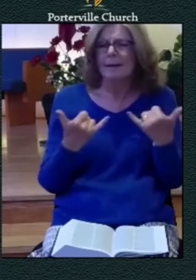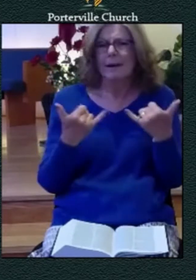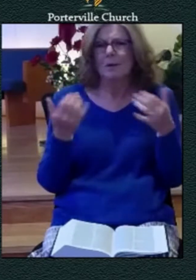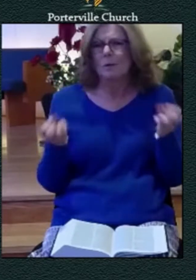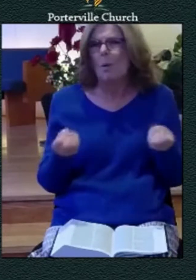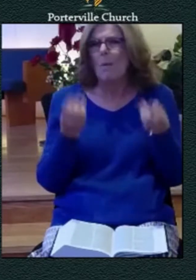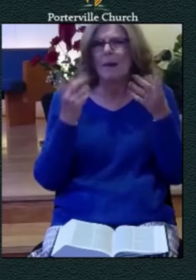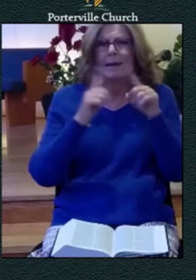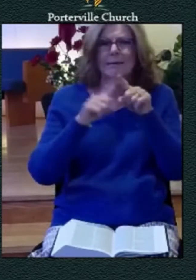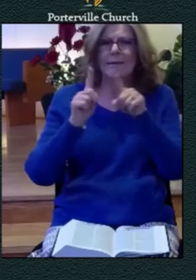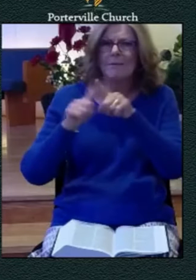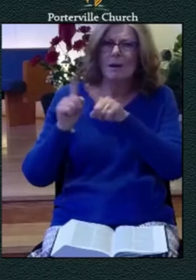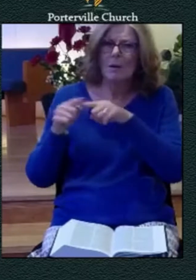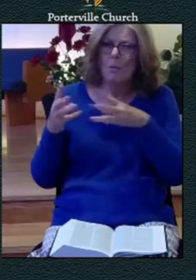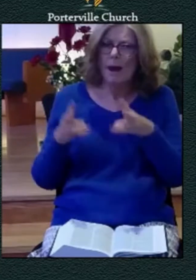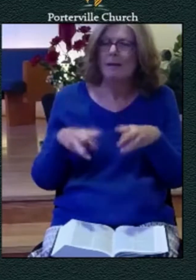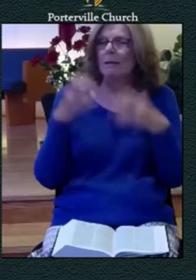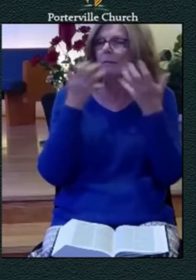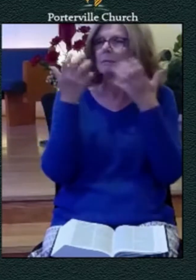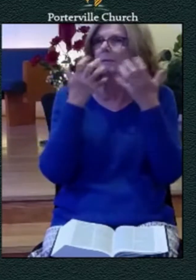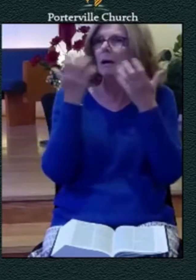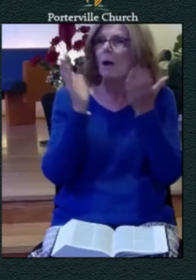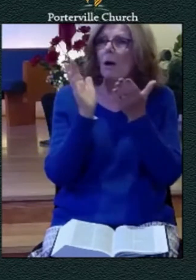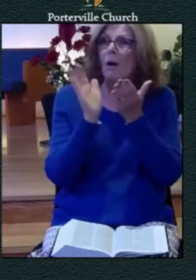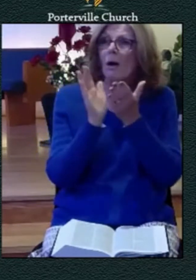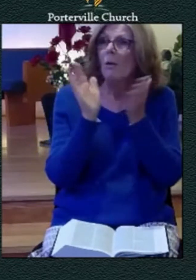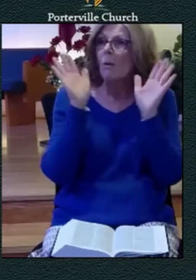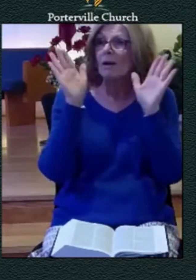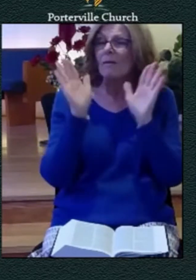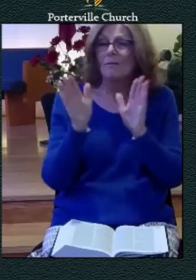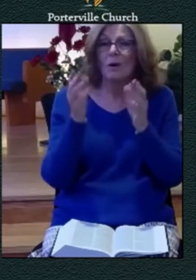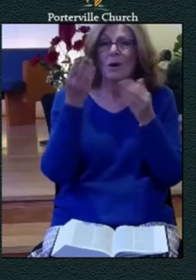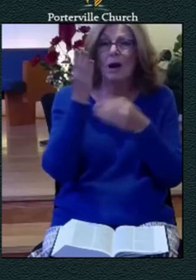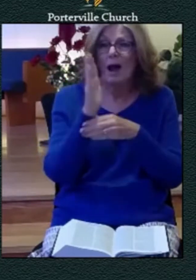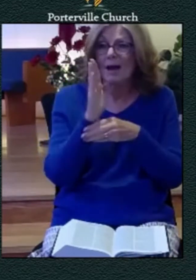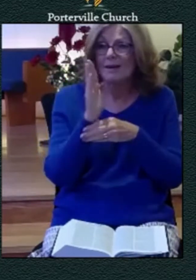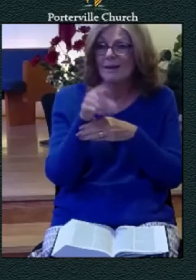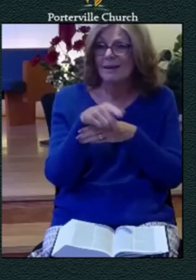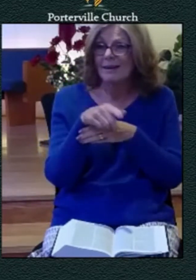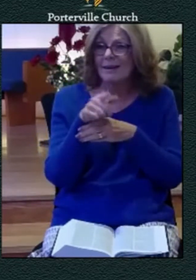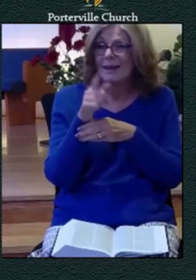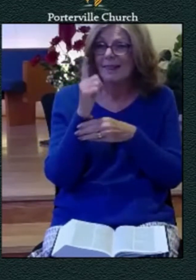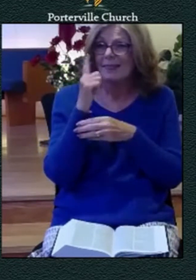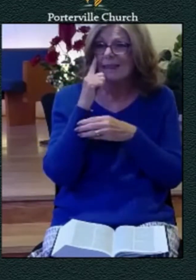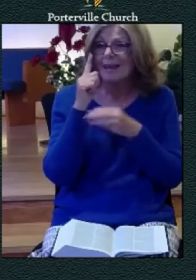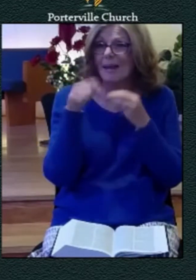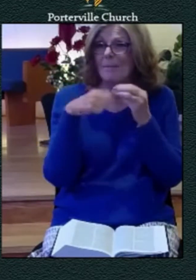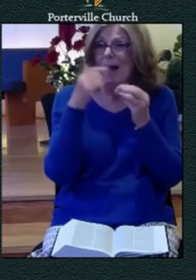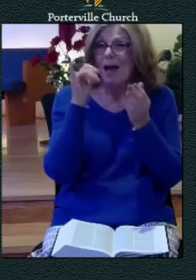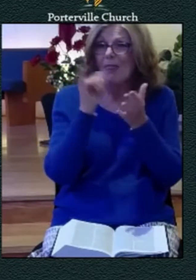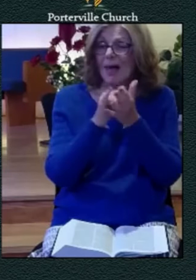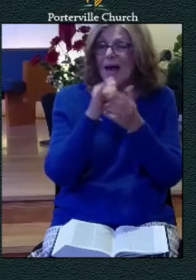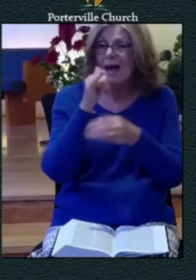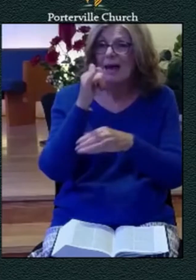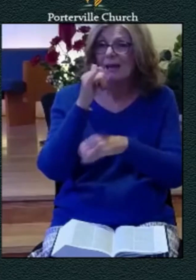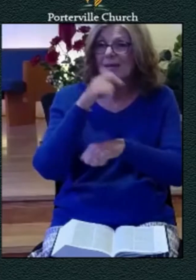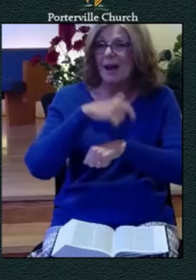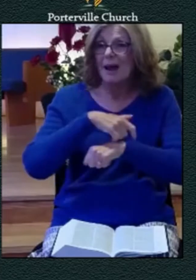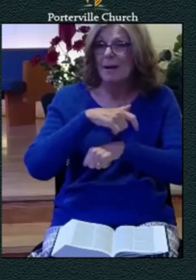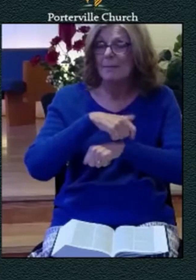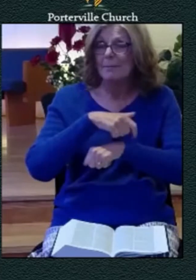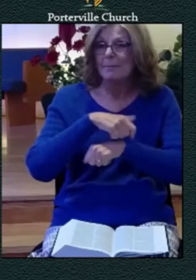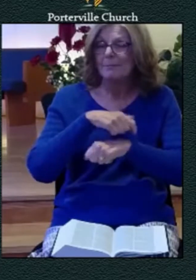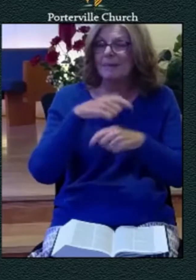glorious god you think of those times and how could i ever doubt and yet when trouble